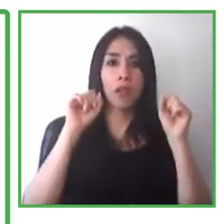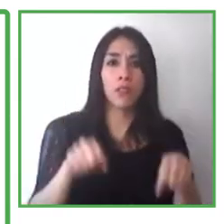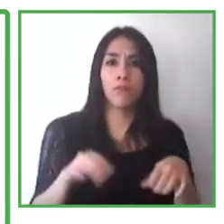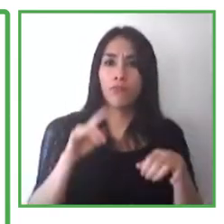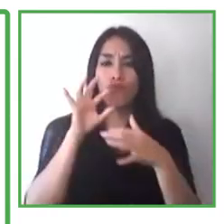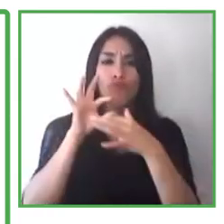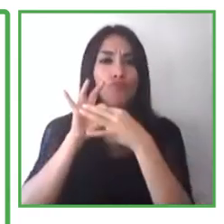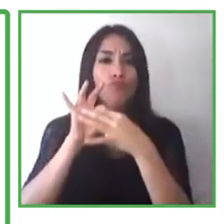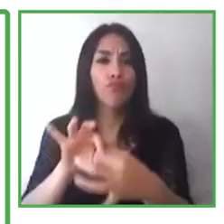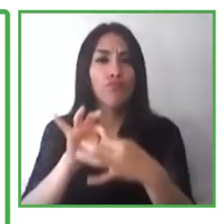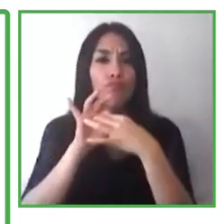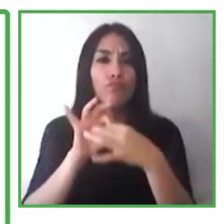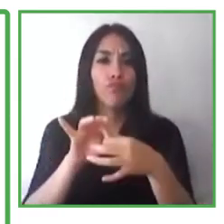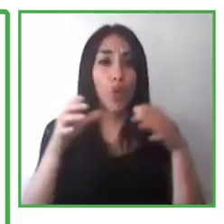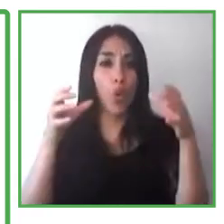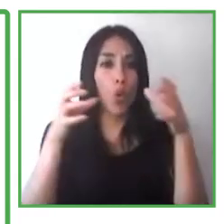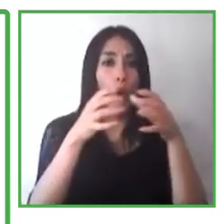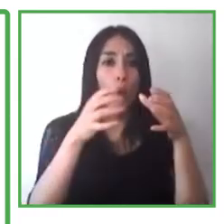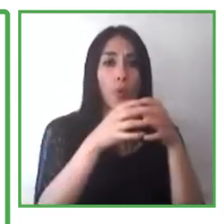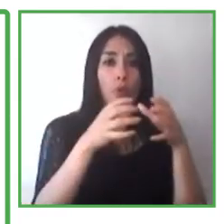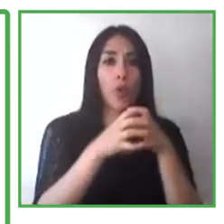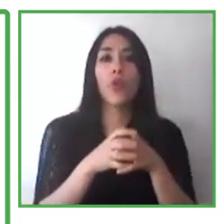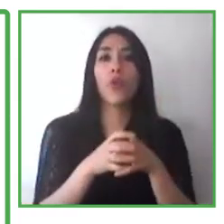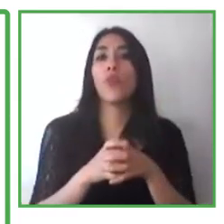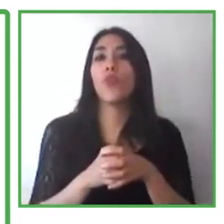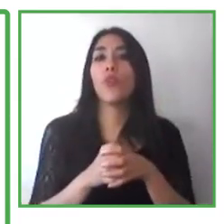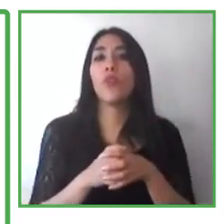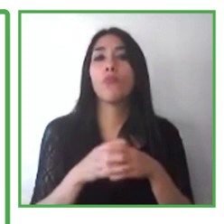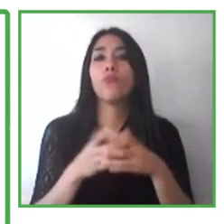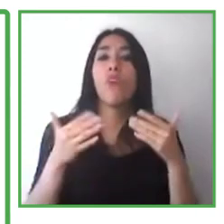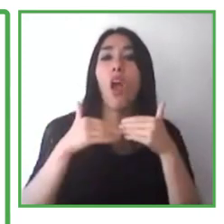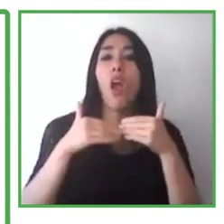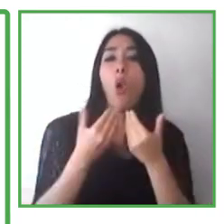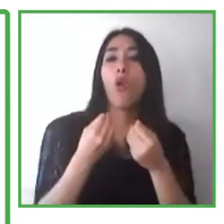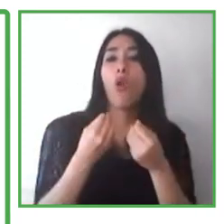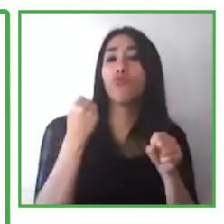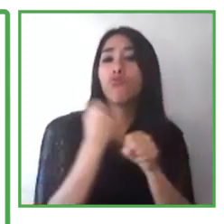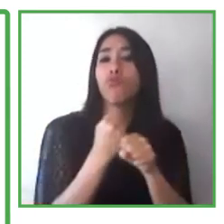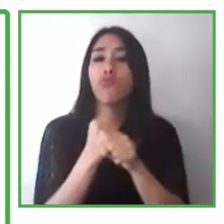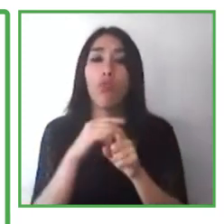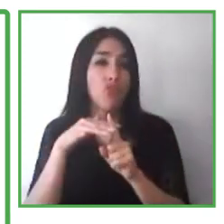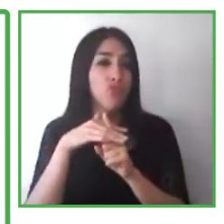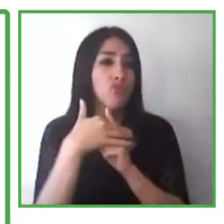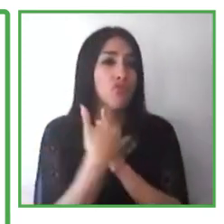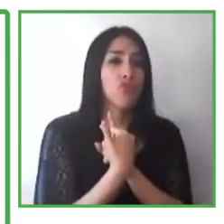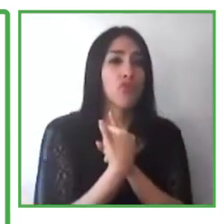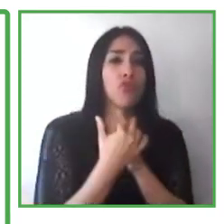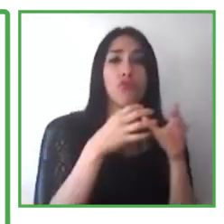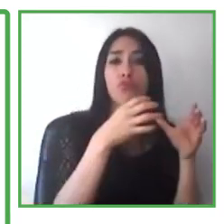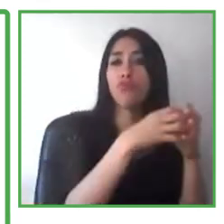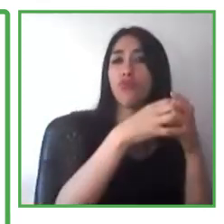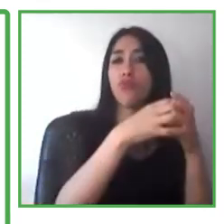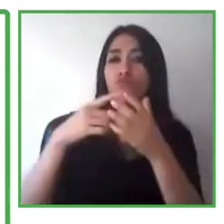can succeed in creating this harmony between the different layers of